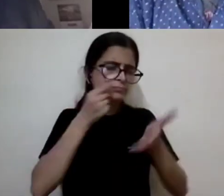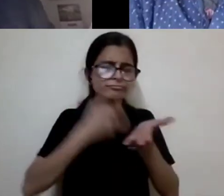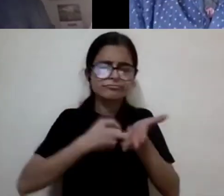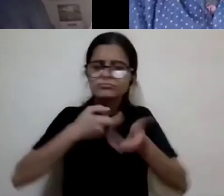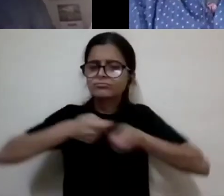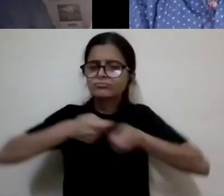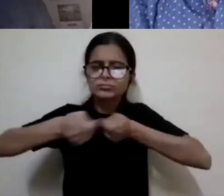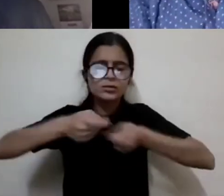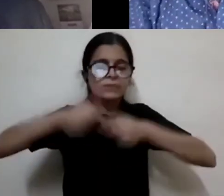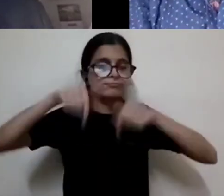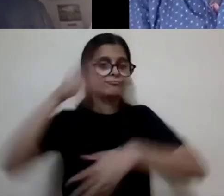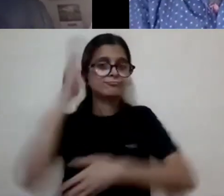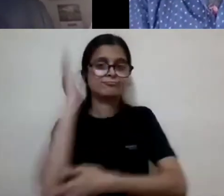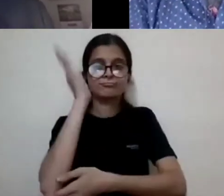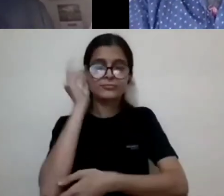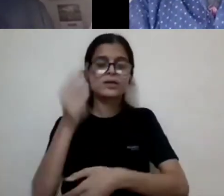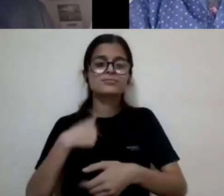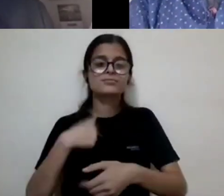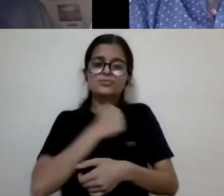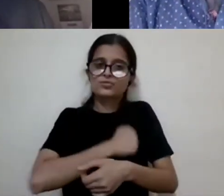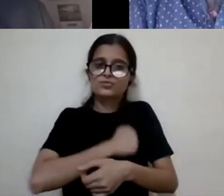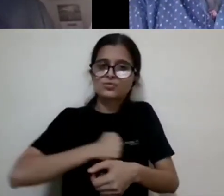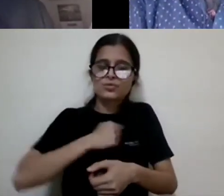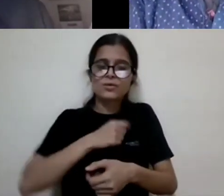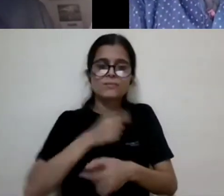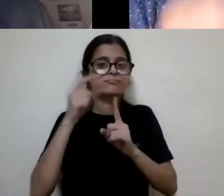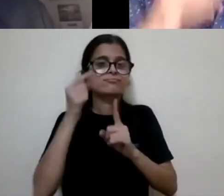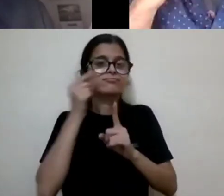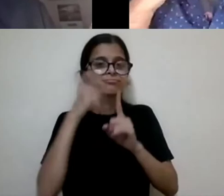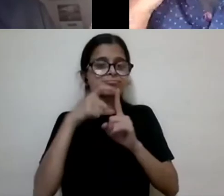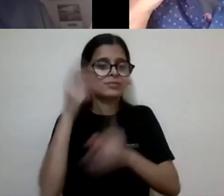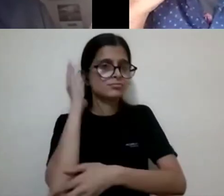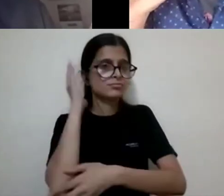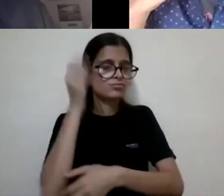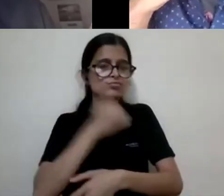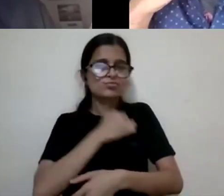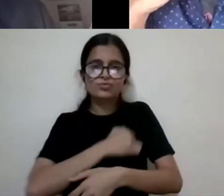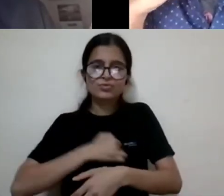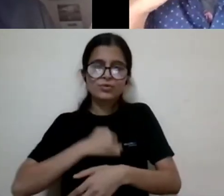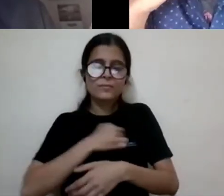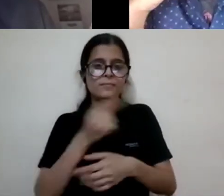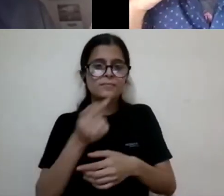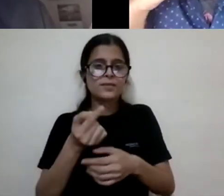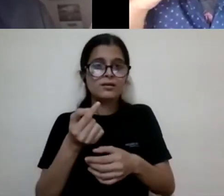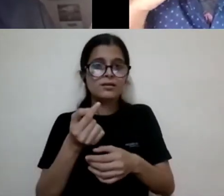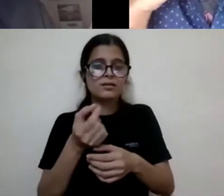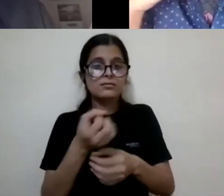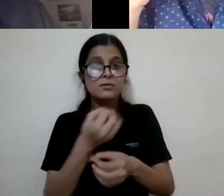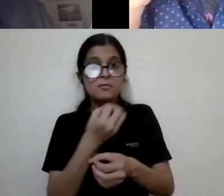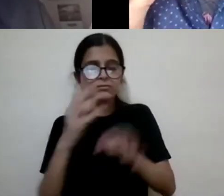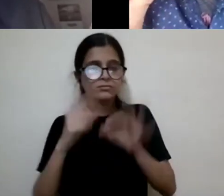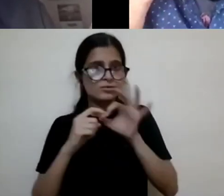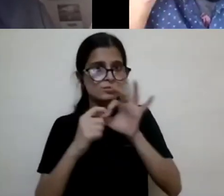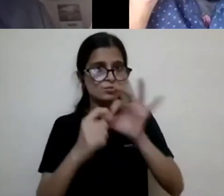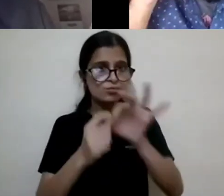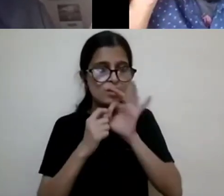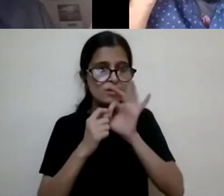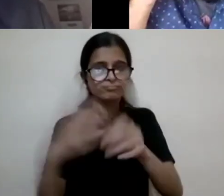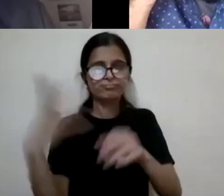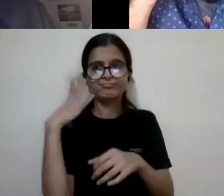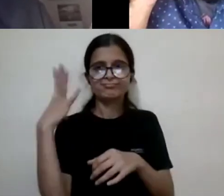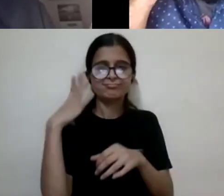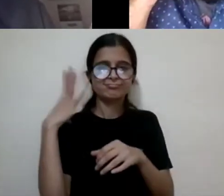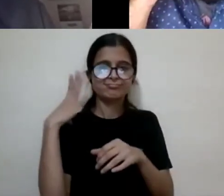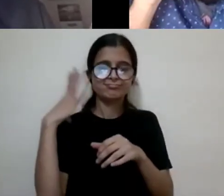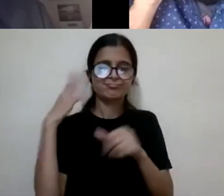And I am terribly sorry, Professor Davis. There is, uh, an endless number of questions waiting to be answered in the chat